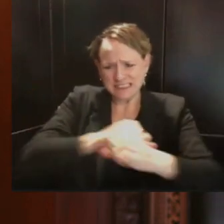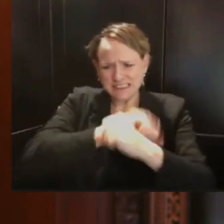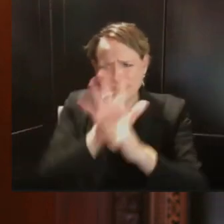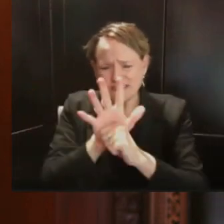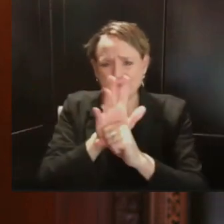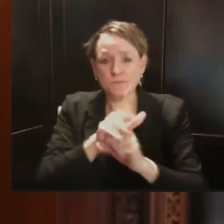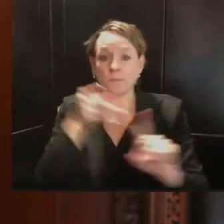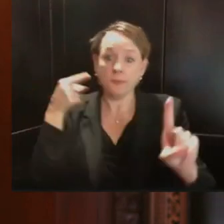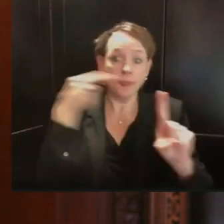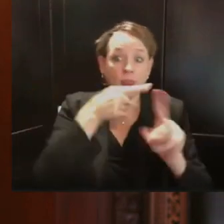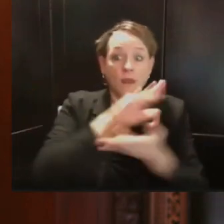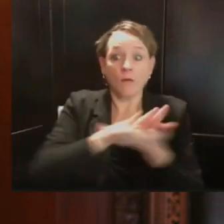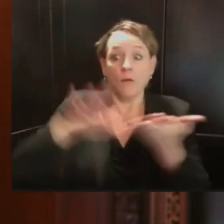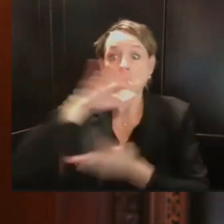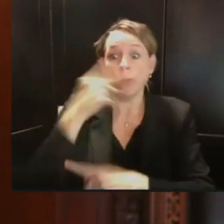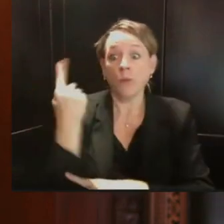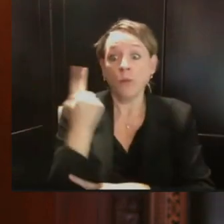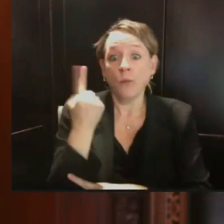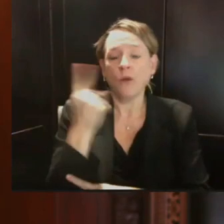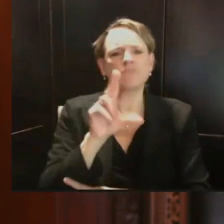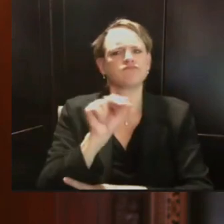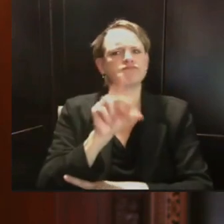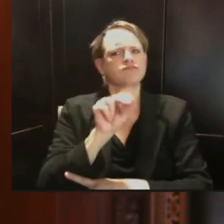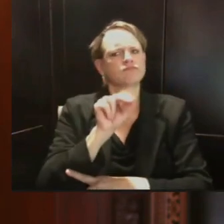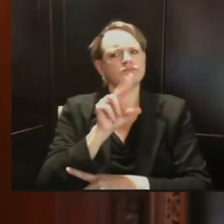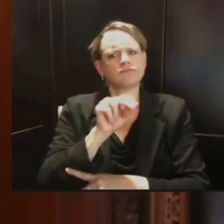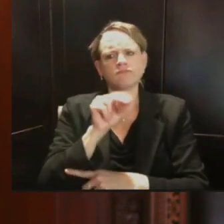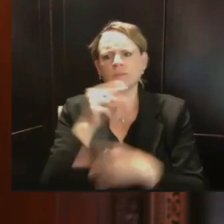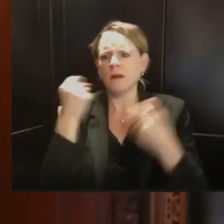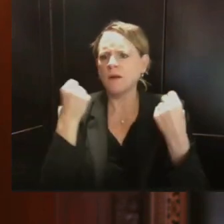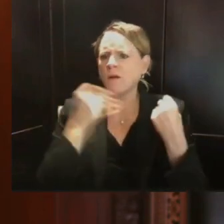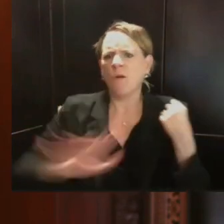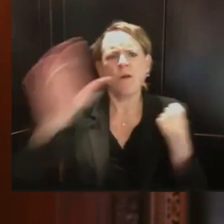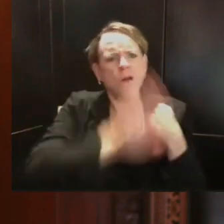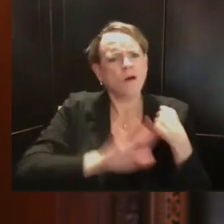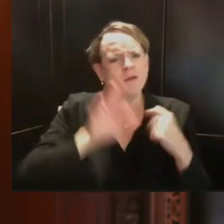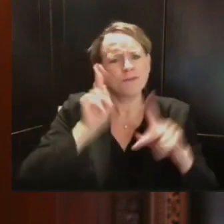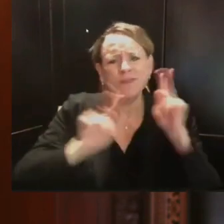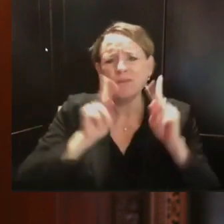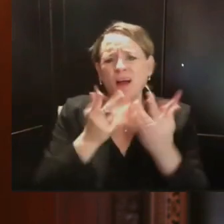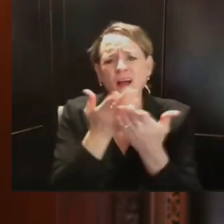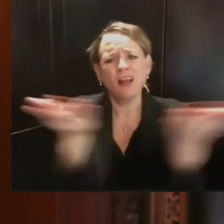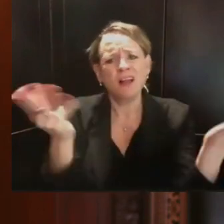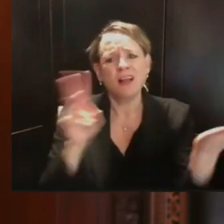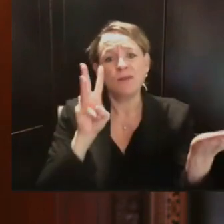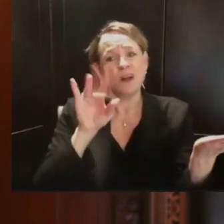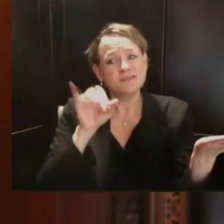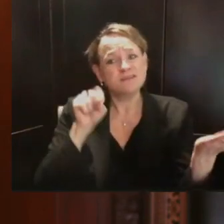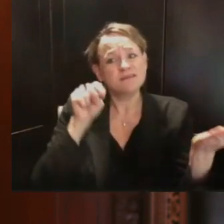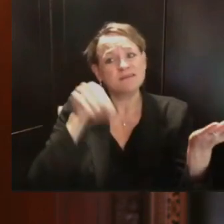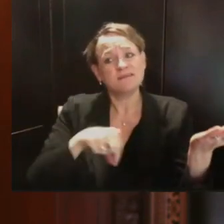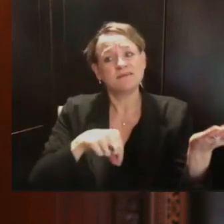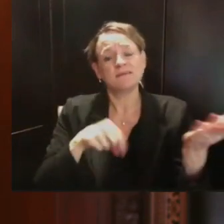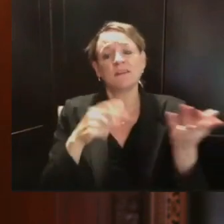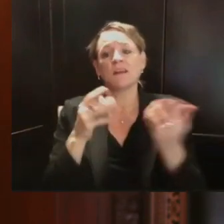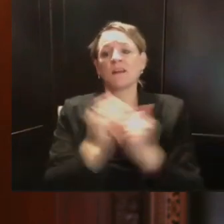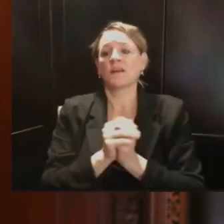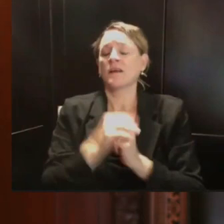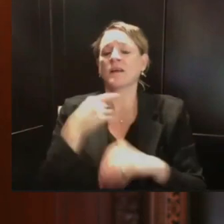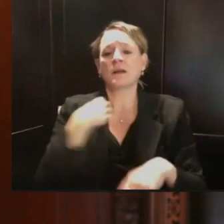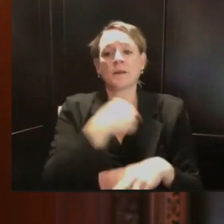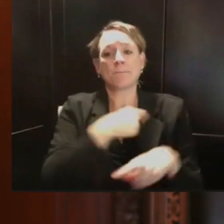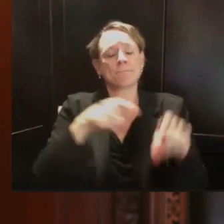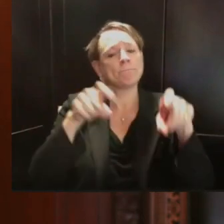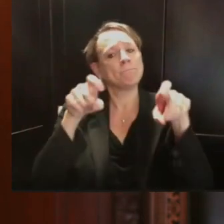corner of our state. As I've said before, testing is a key to boxing in the virus. So in addition to the